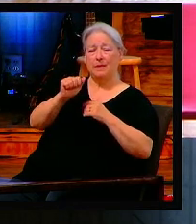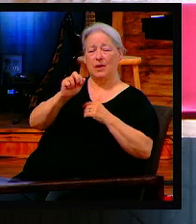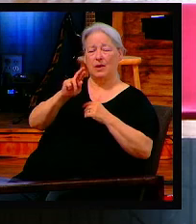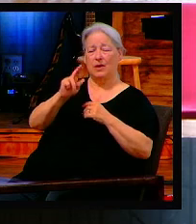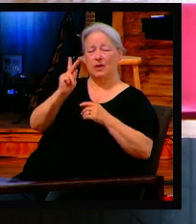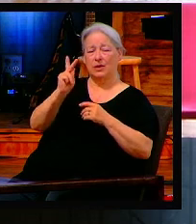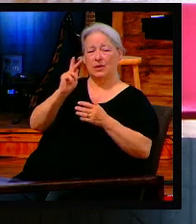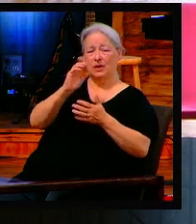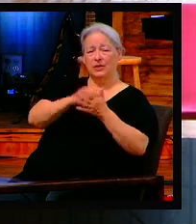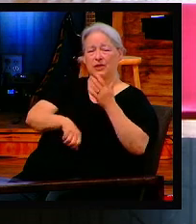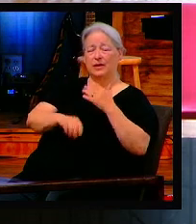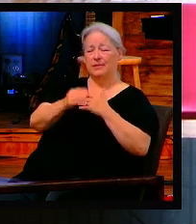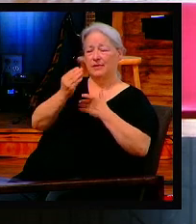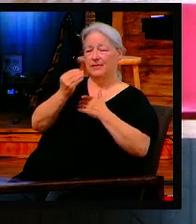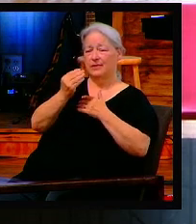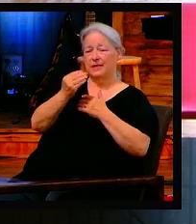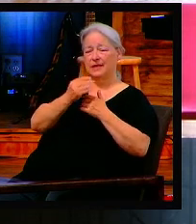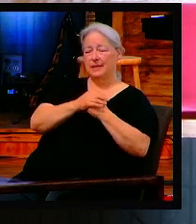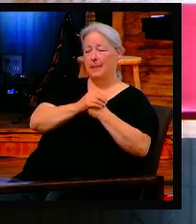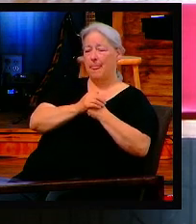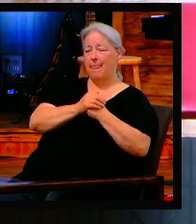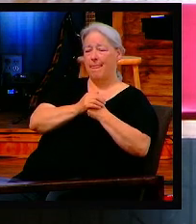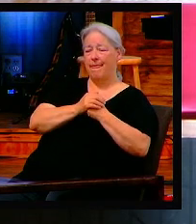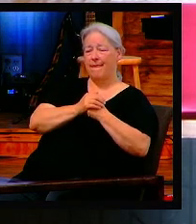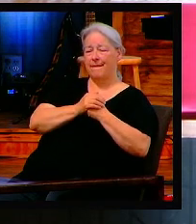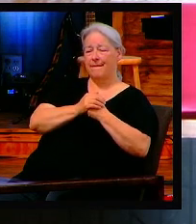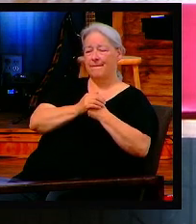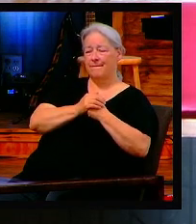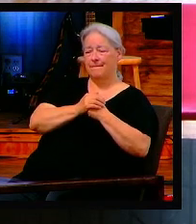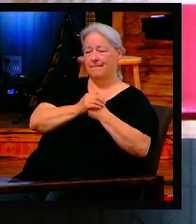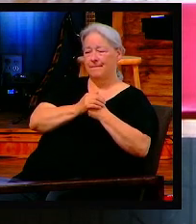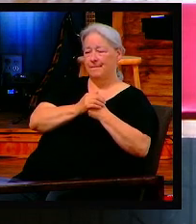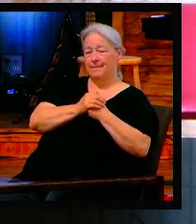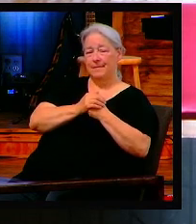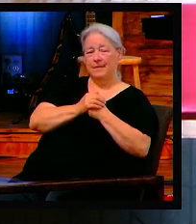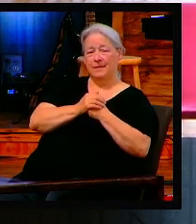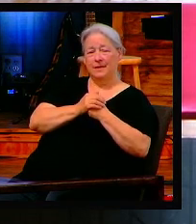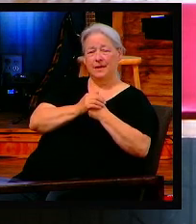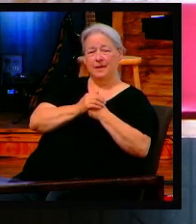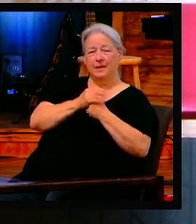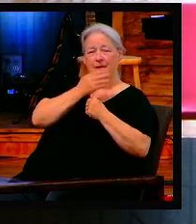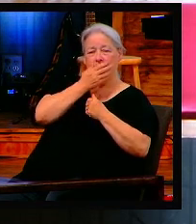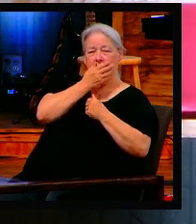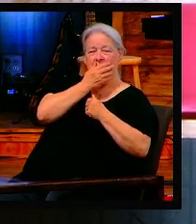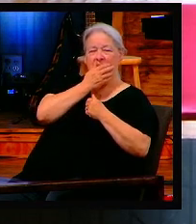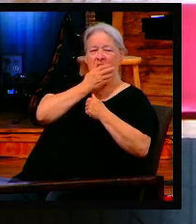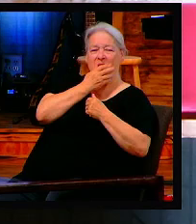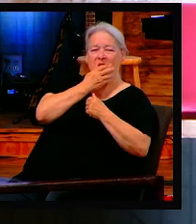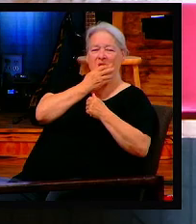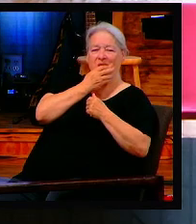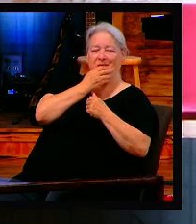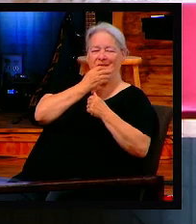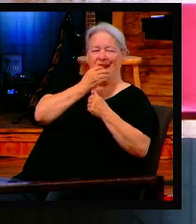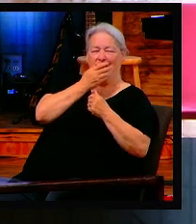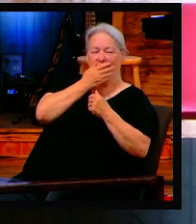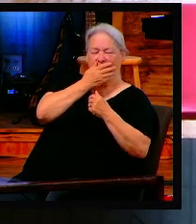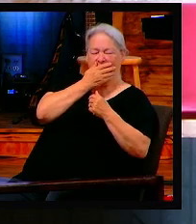My last scripture, Matthew, Mark. Right after Matthew is Mark, chapter 14.